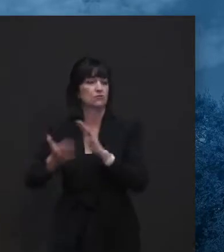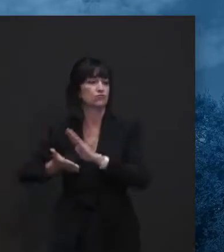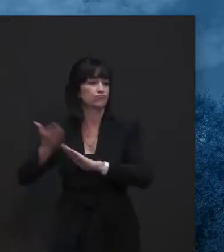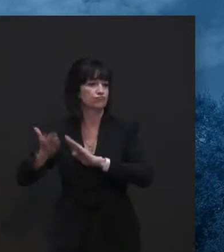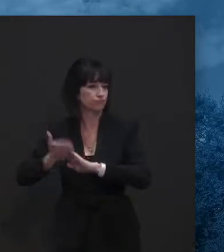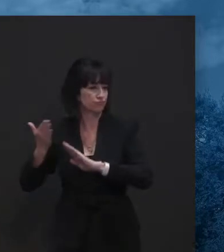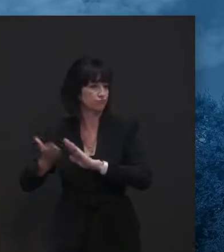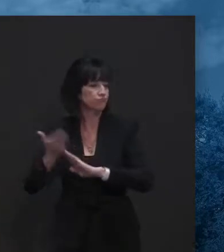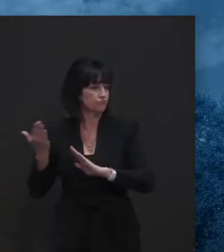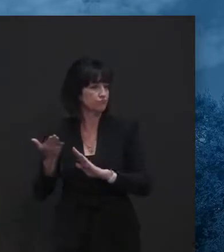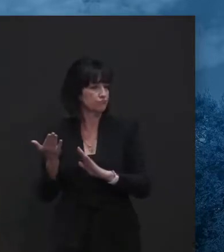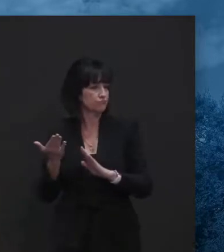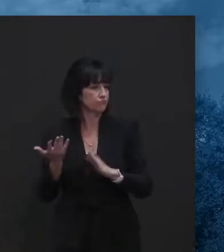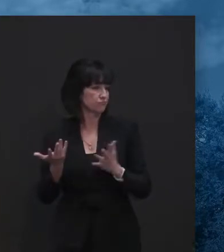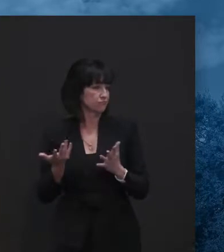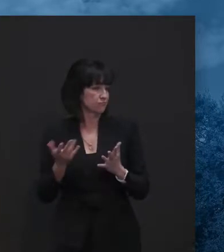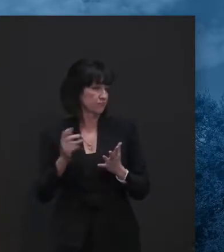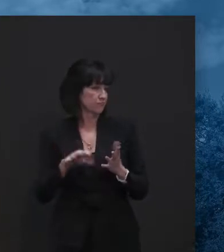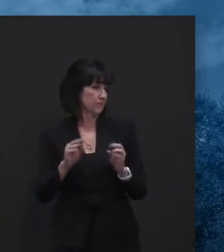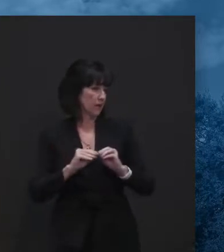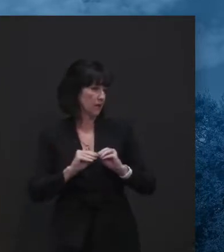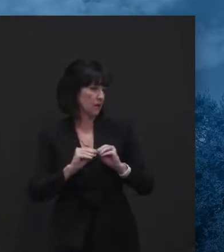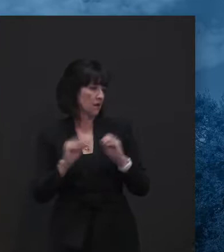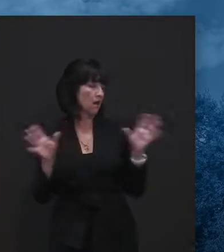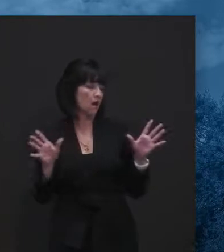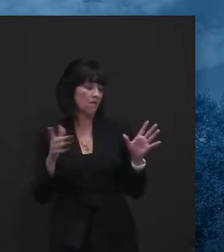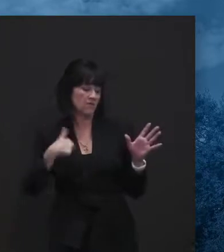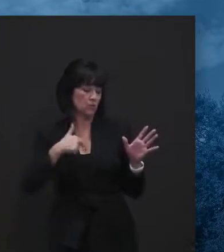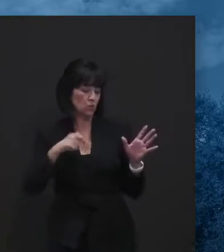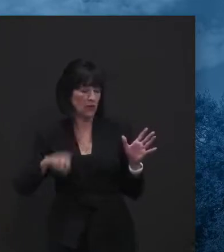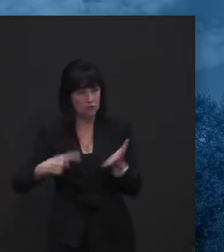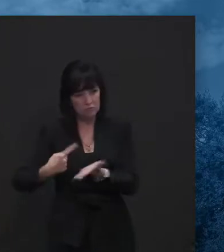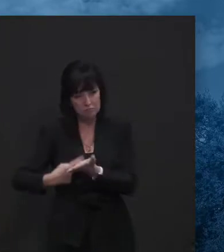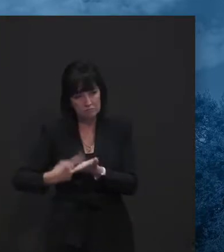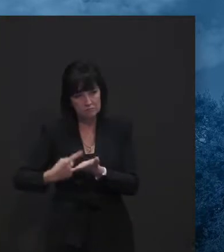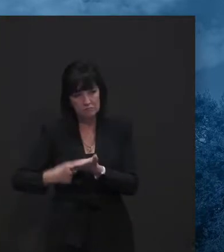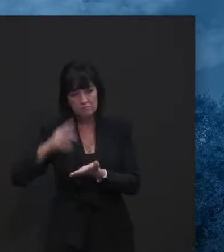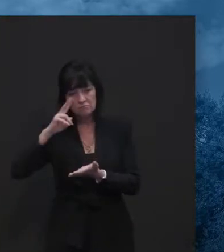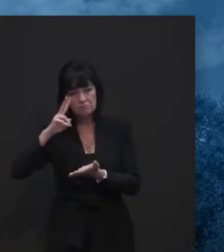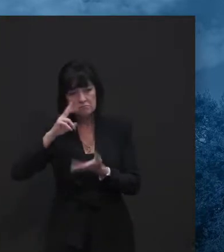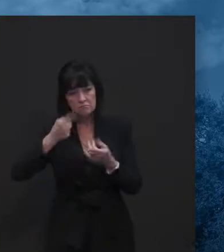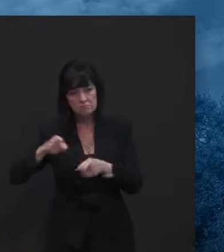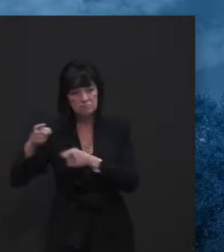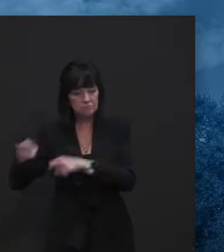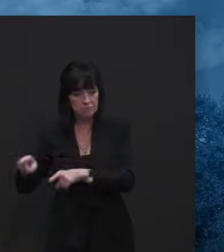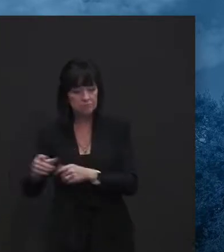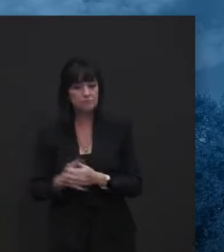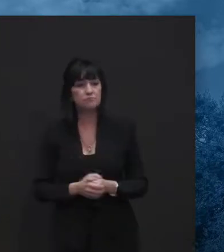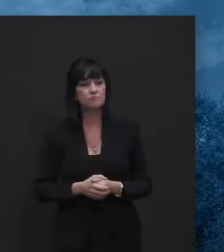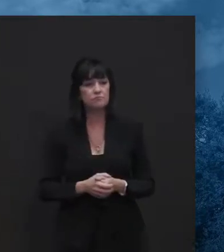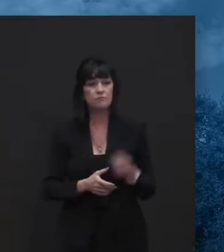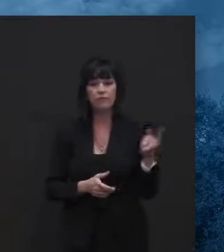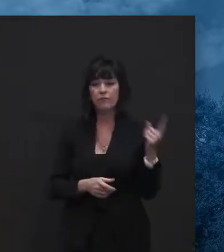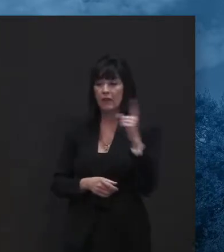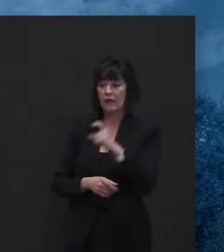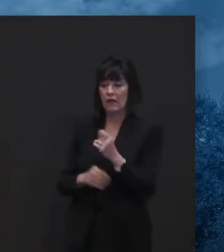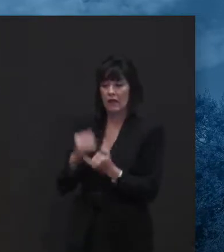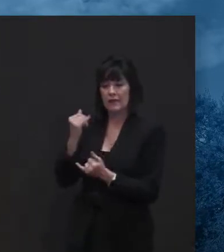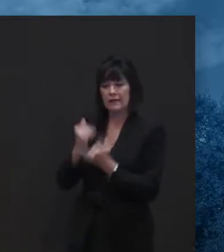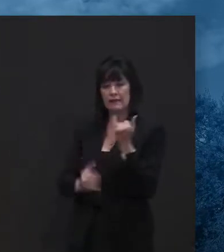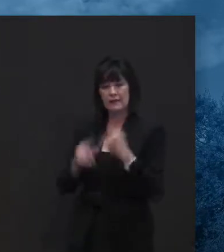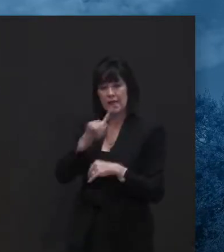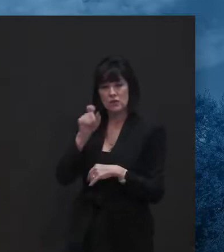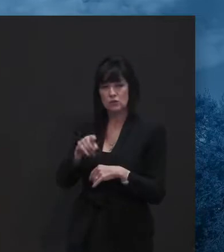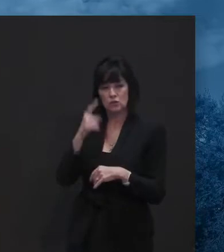something obviously as, as you rightly point out, we're gonna have to take a look at again. And lastly, this is kind of for Carol and AJ. Uh,